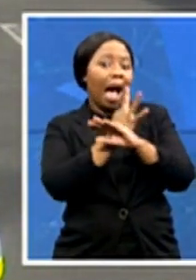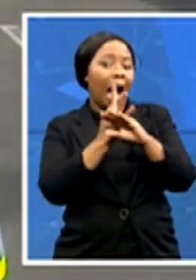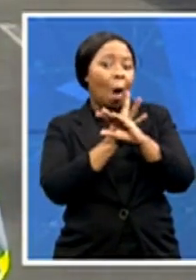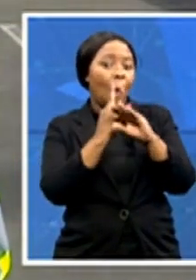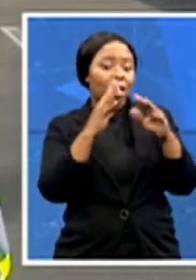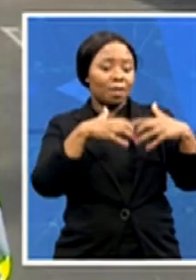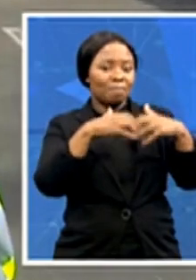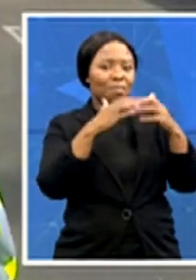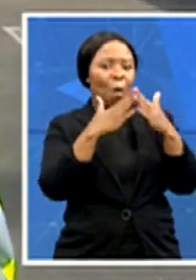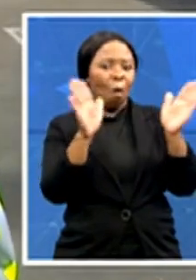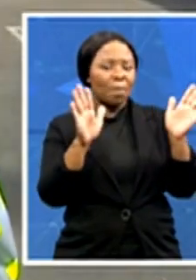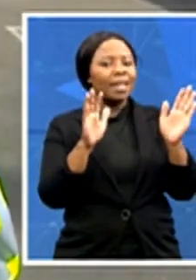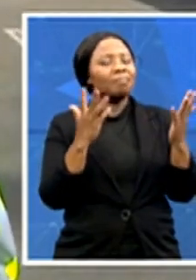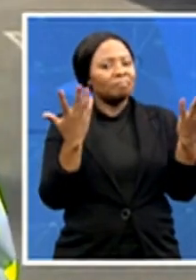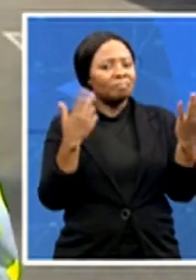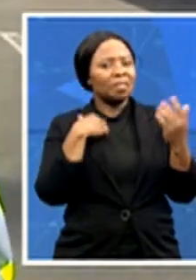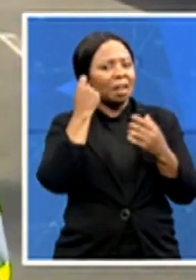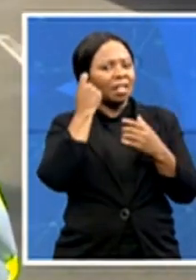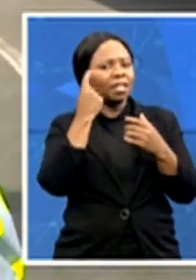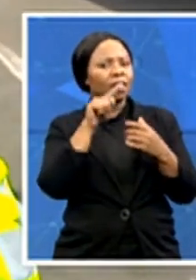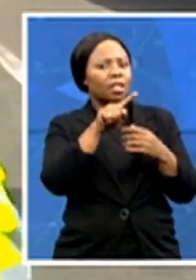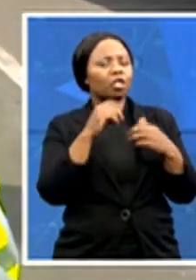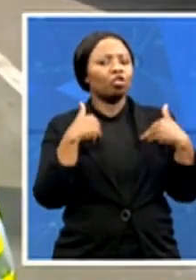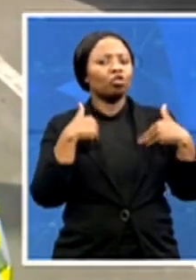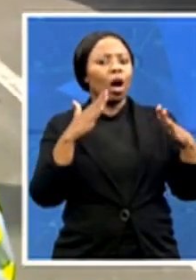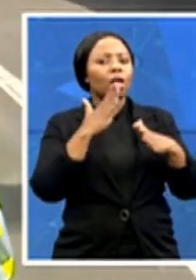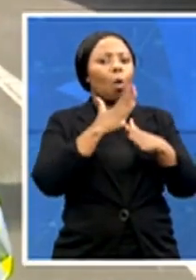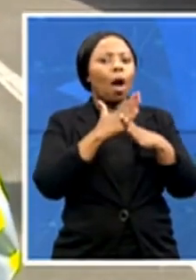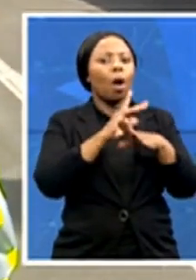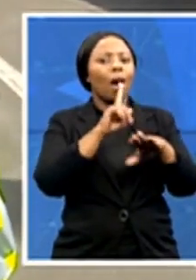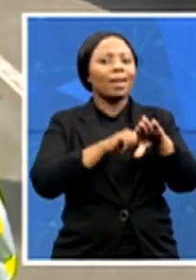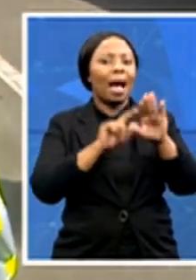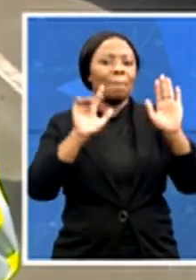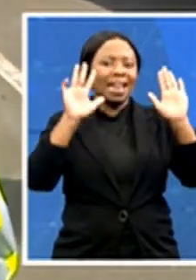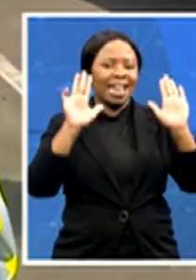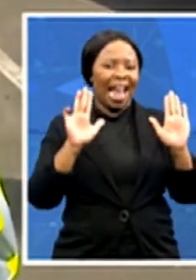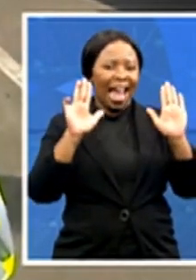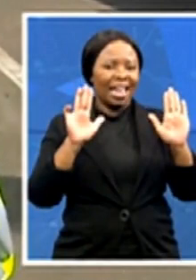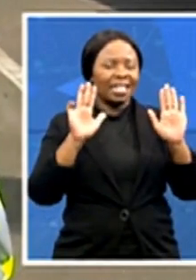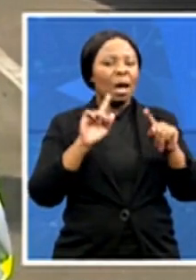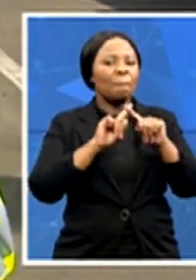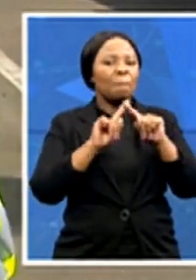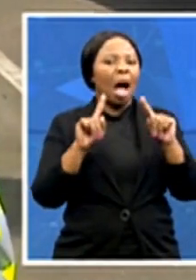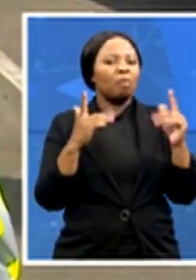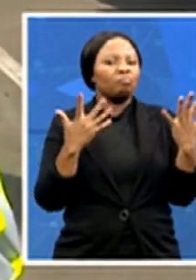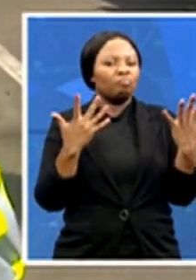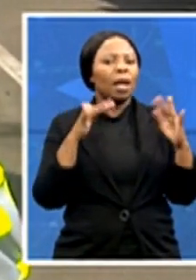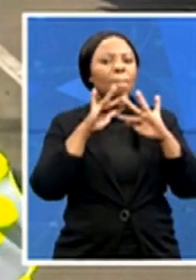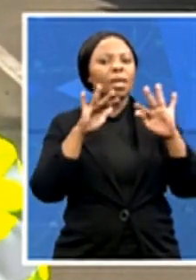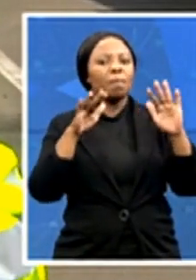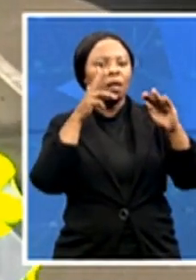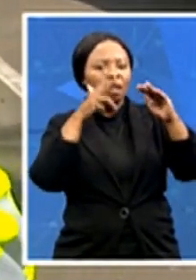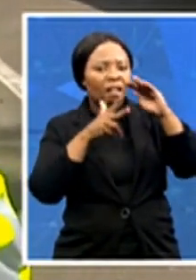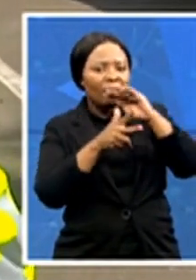operating at 9 a.m. However, they had to start letting people in as early as 8.30 because people had